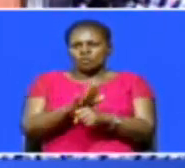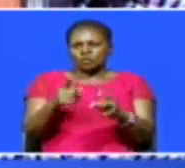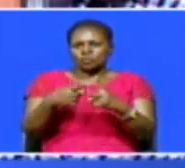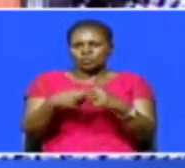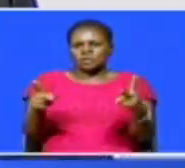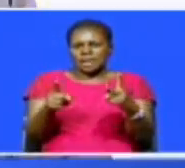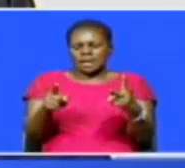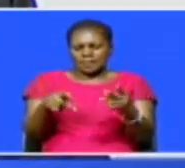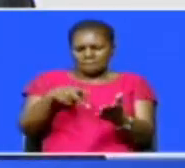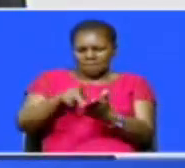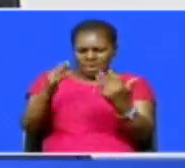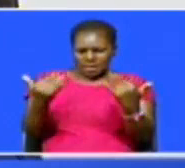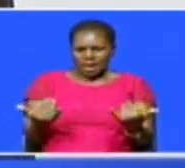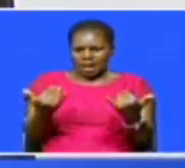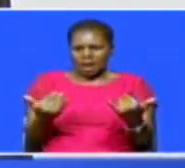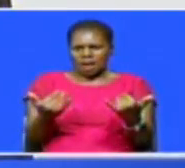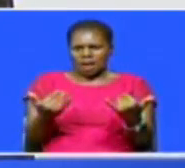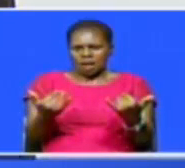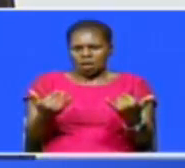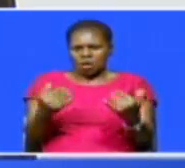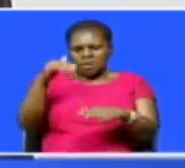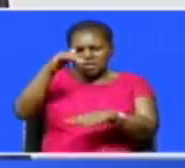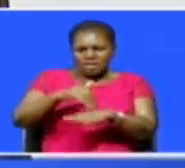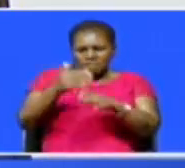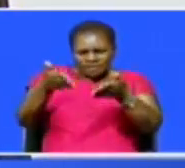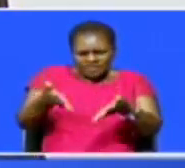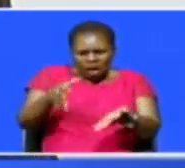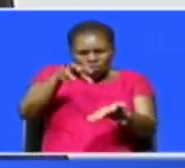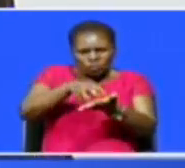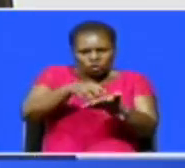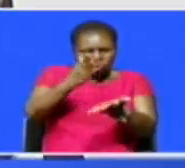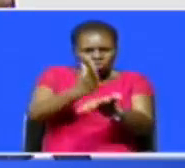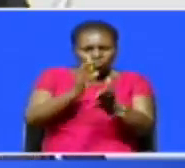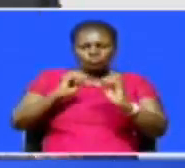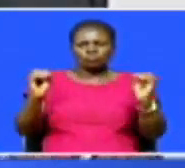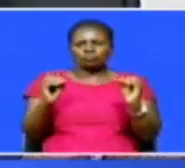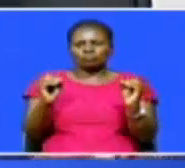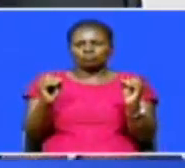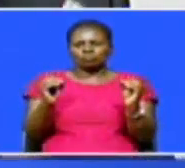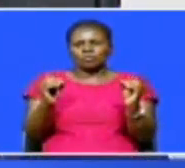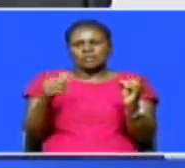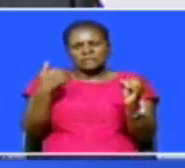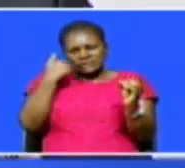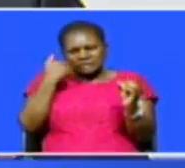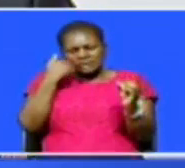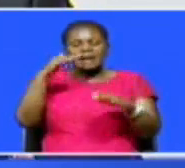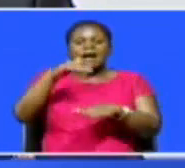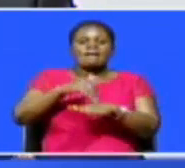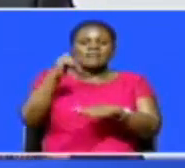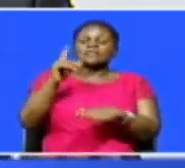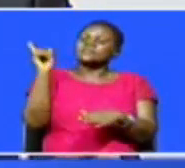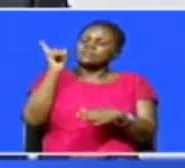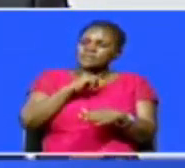risk-based premium now, which may not reflect the true position of that bank, because there is already a pandemic which has affected